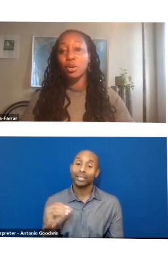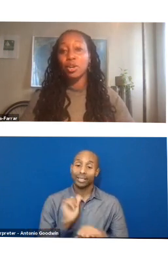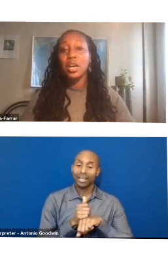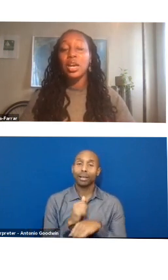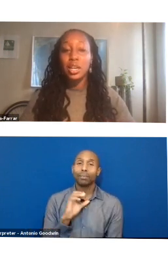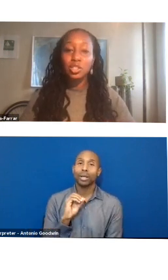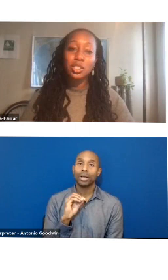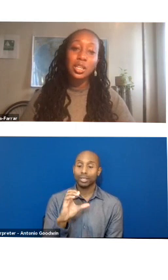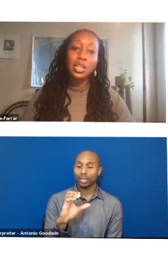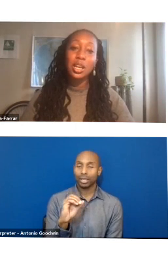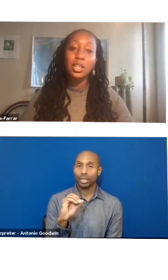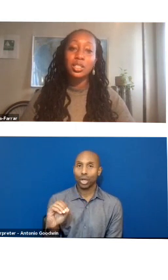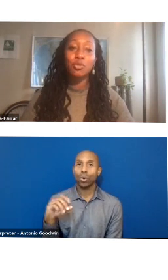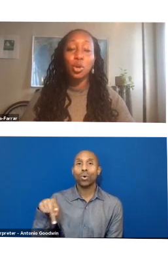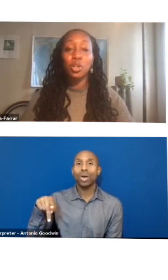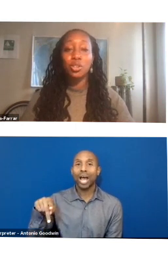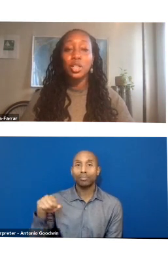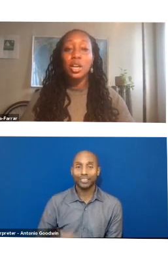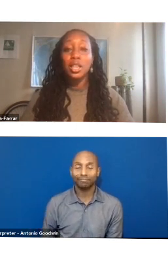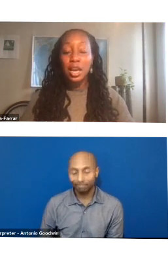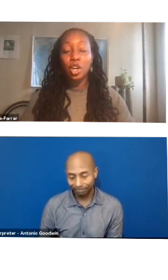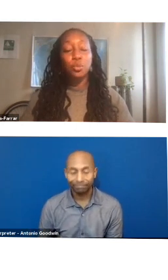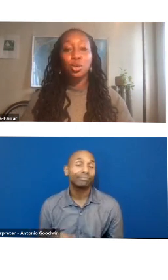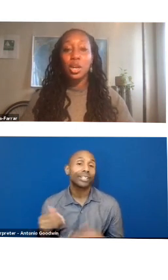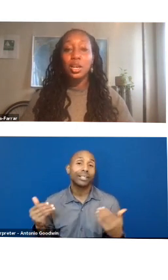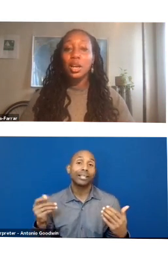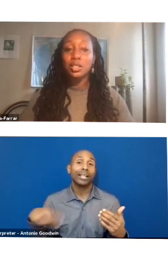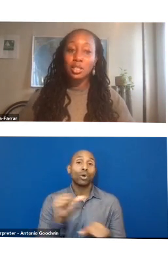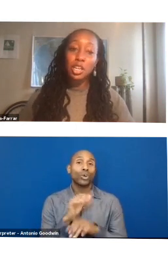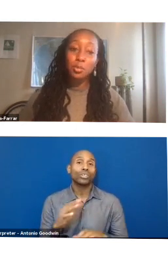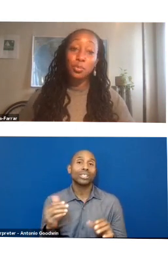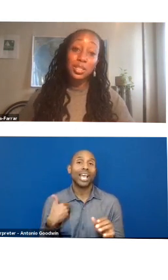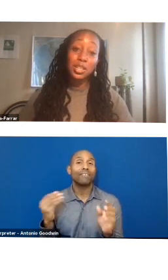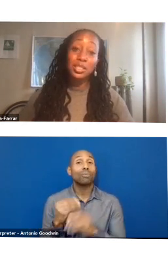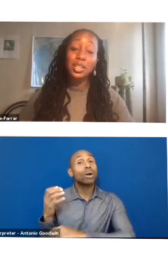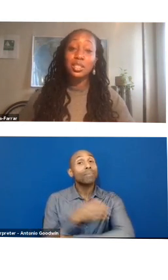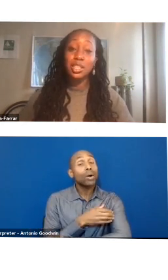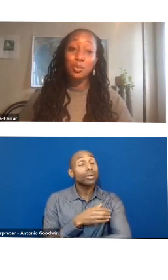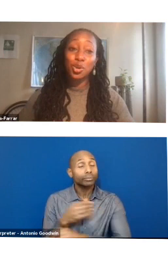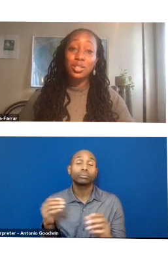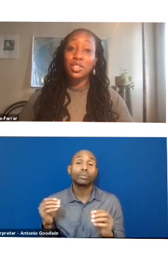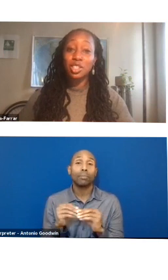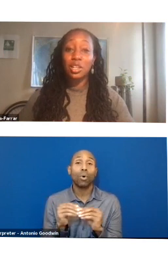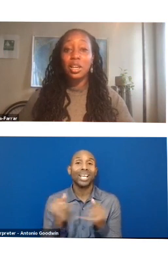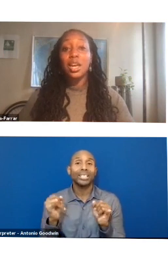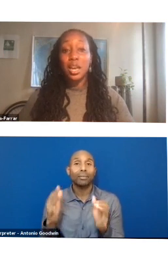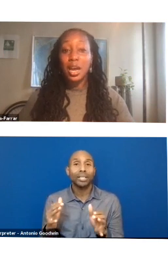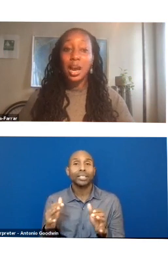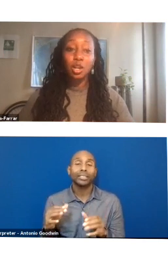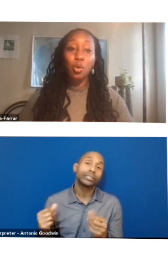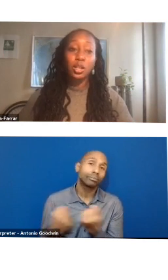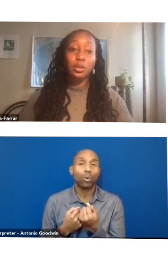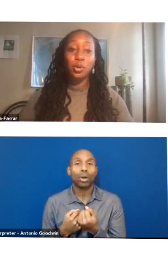can put more power and agency in the hands of workers, and that helps create a sustainable business and a sustainable organization